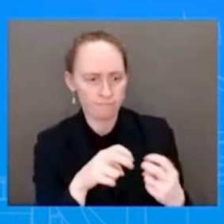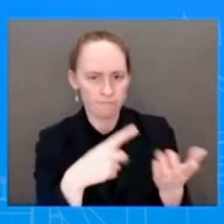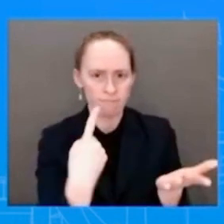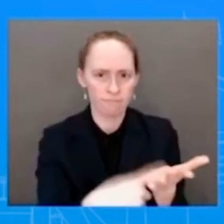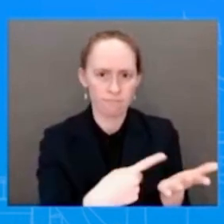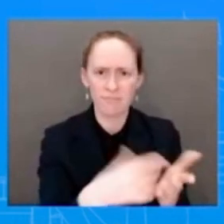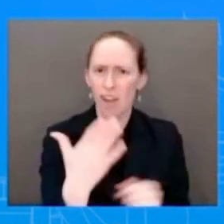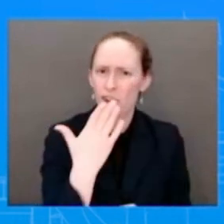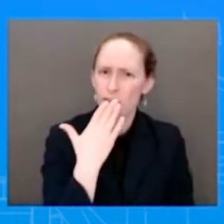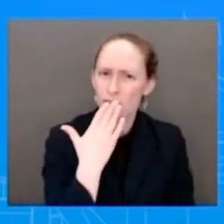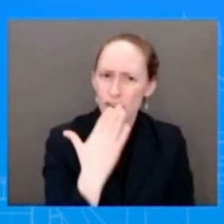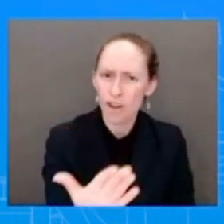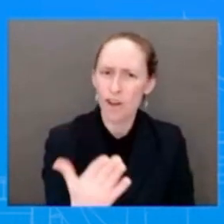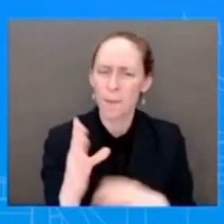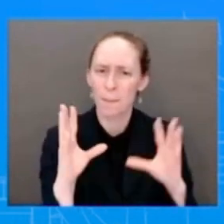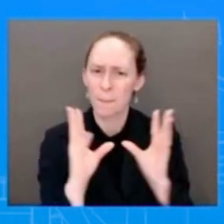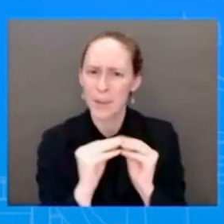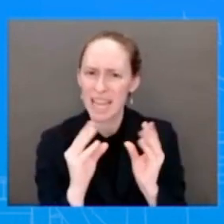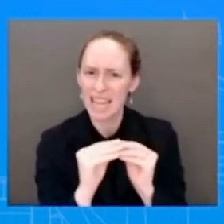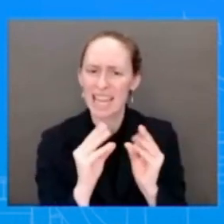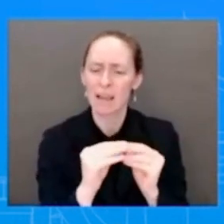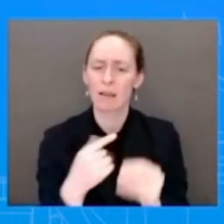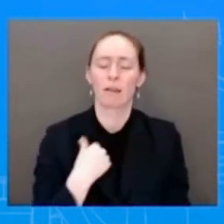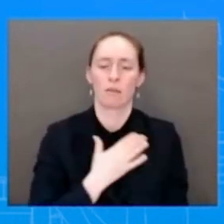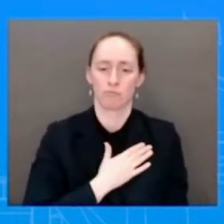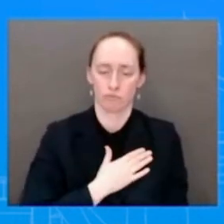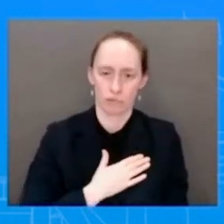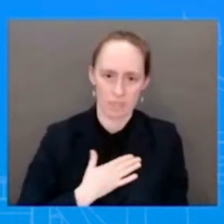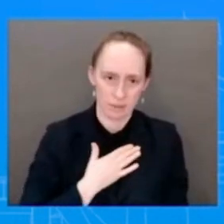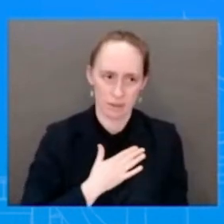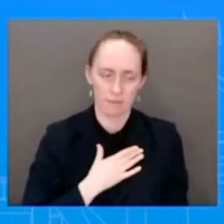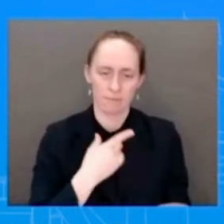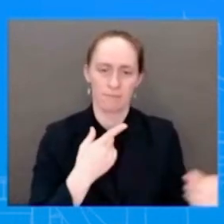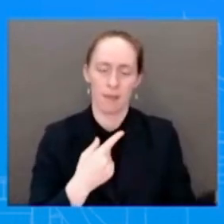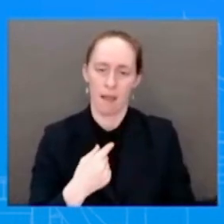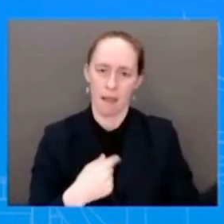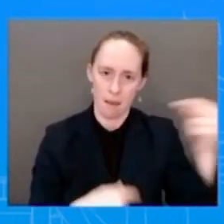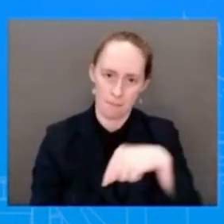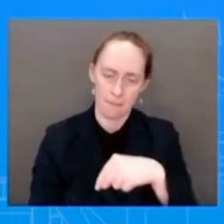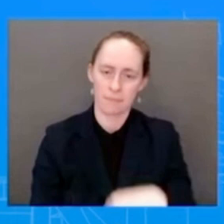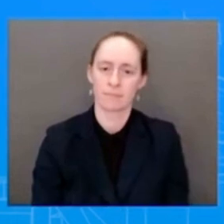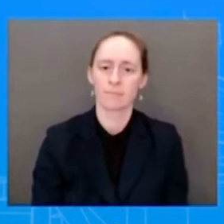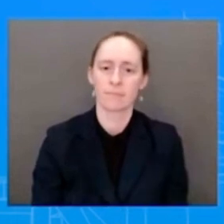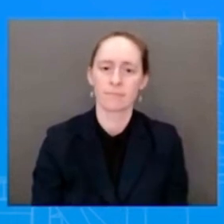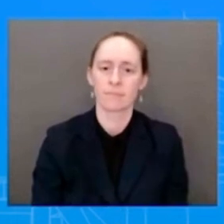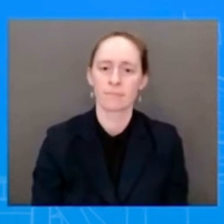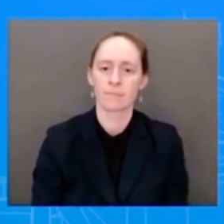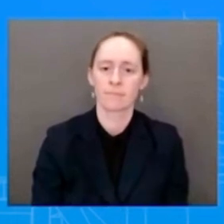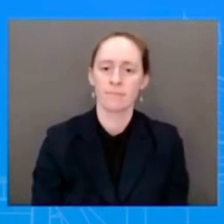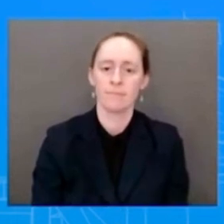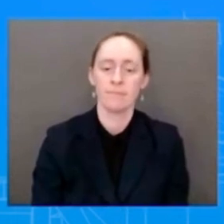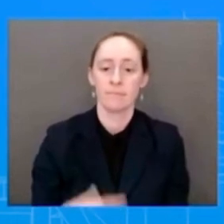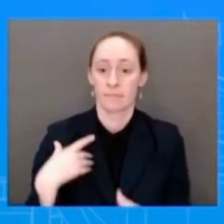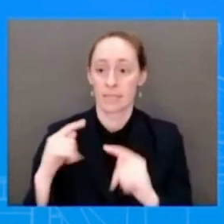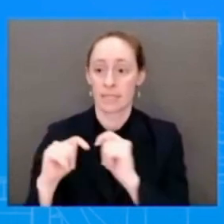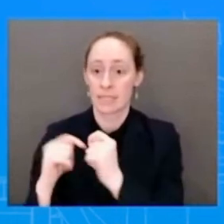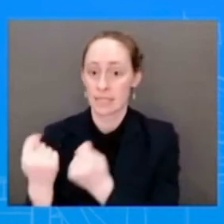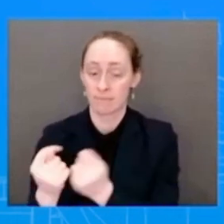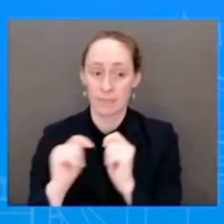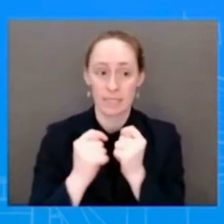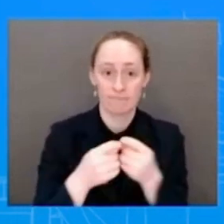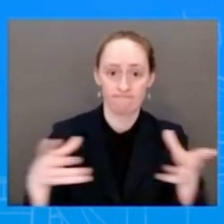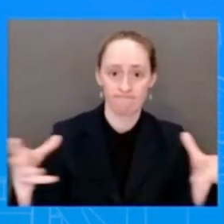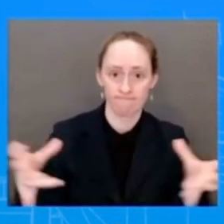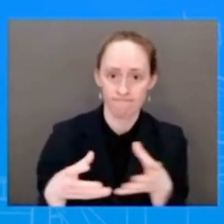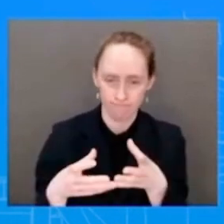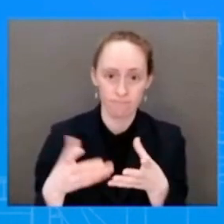gave to the President to have a conversation. And our teams, again, have been in touch. And we'll see where we go from there. The Pressure